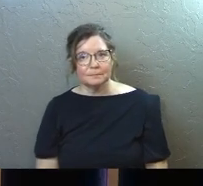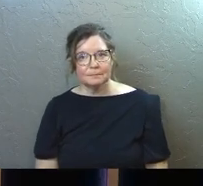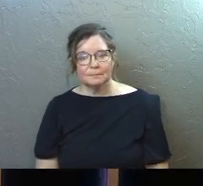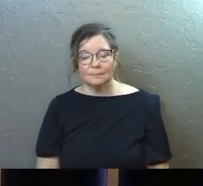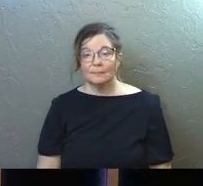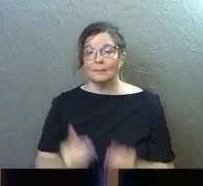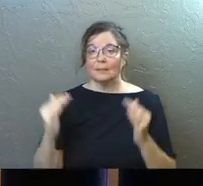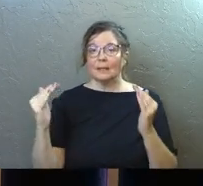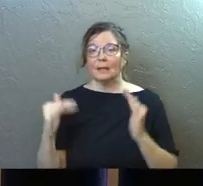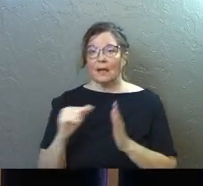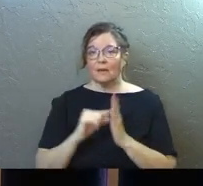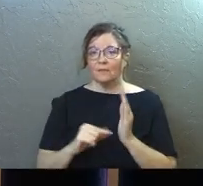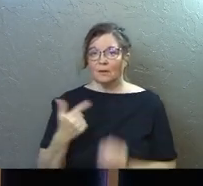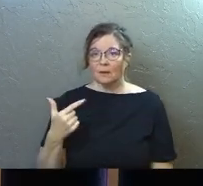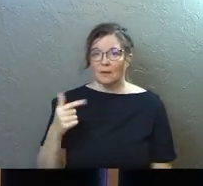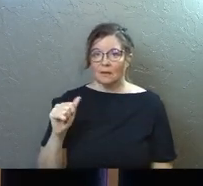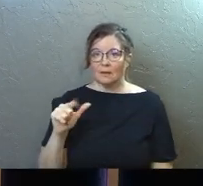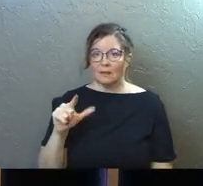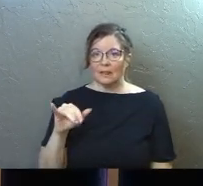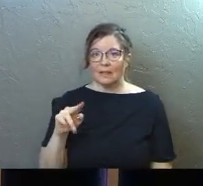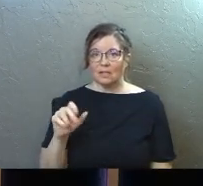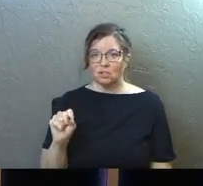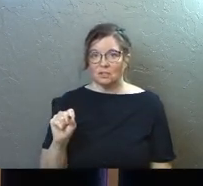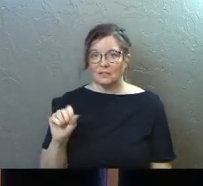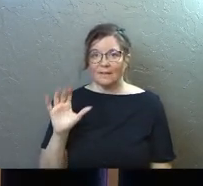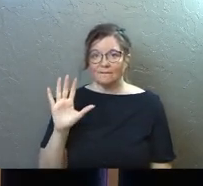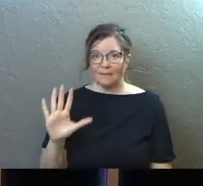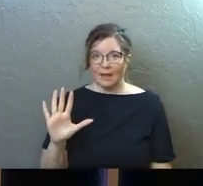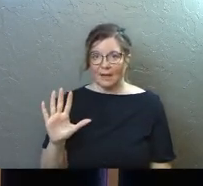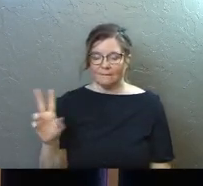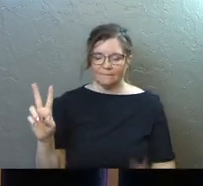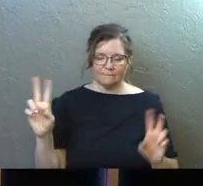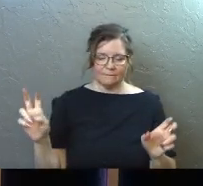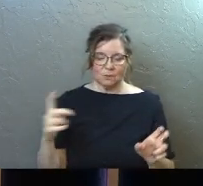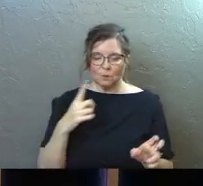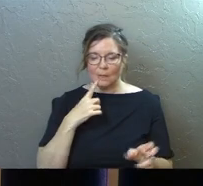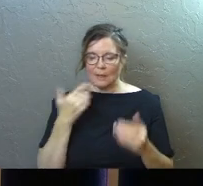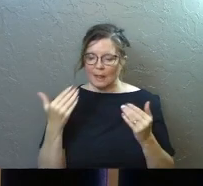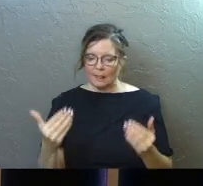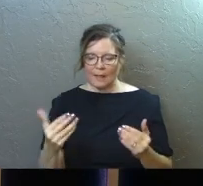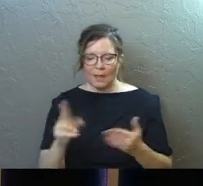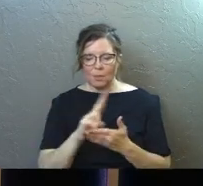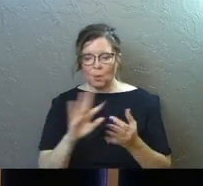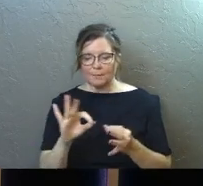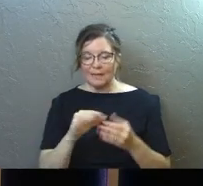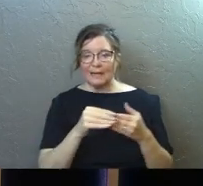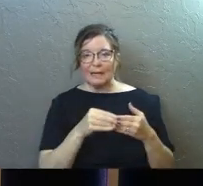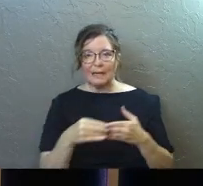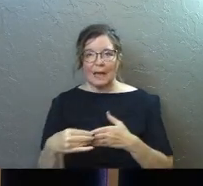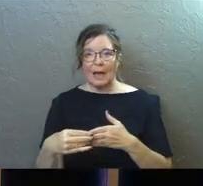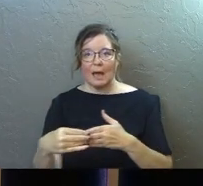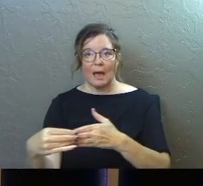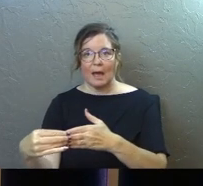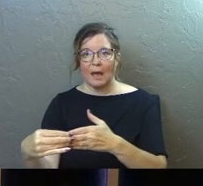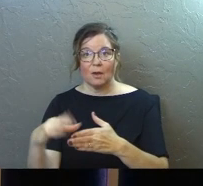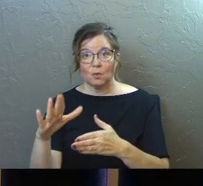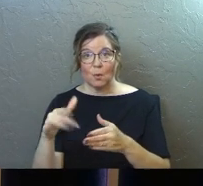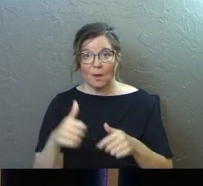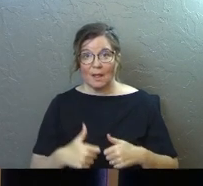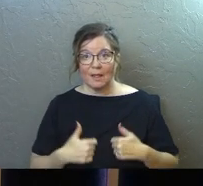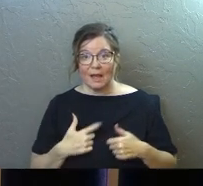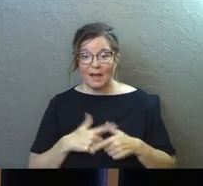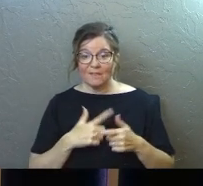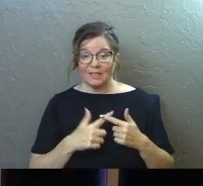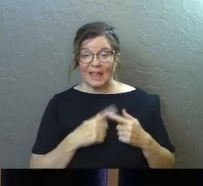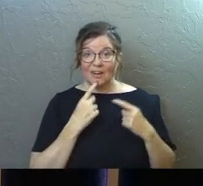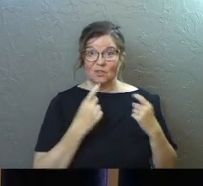Next verse, Galatians 5. So I say, let the Holy Spirit guide your lives. Then you won't